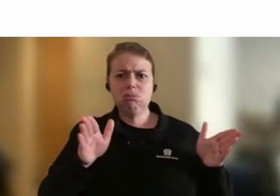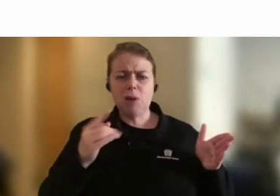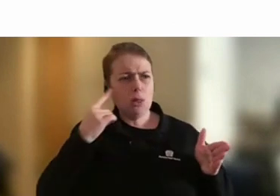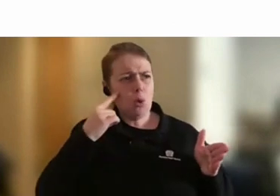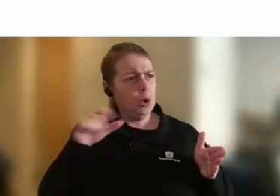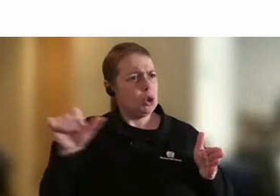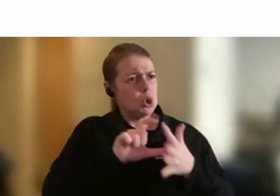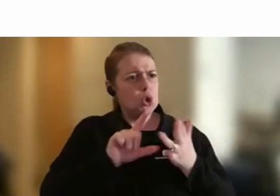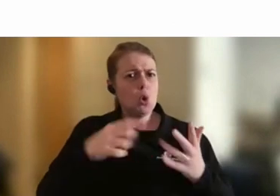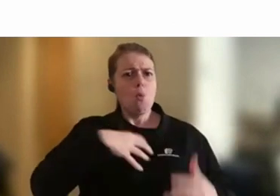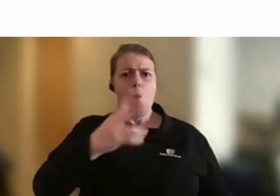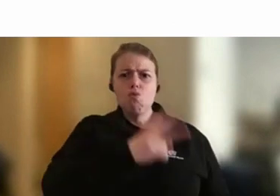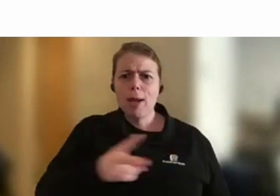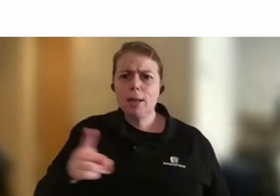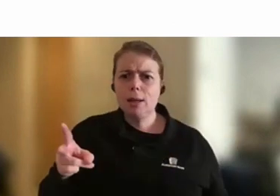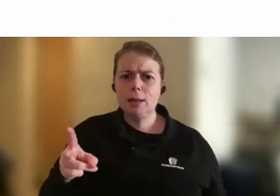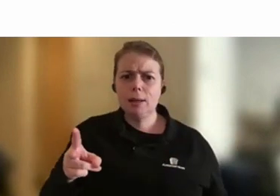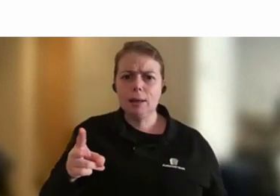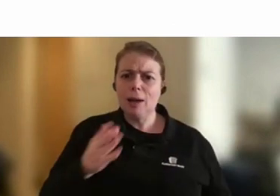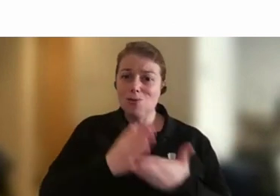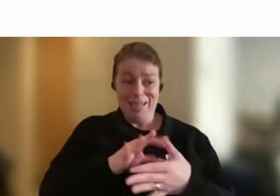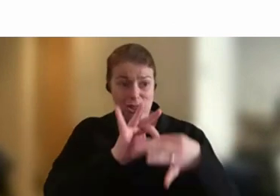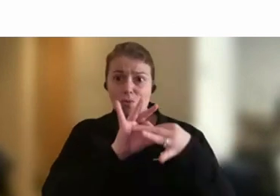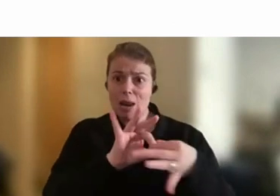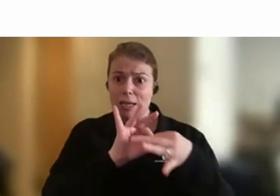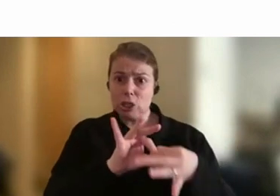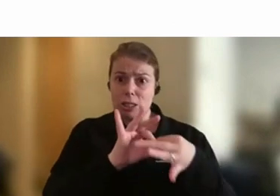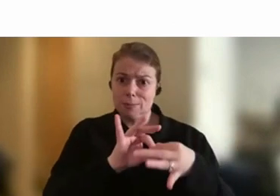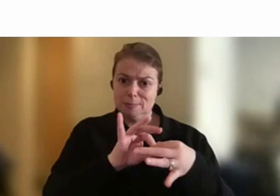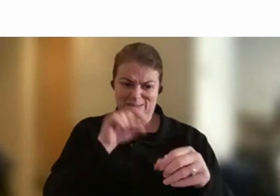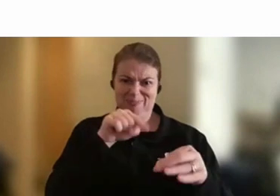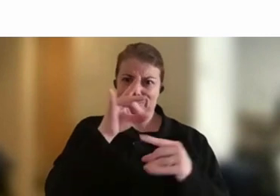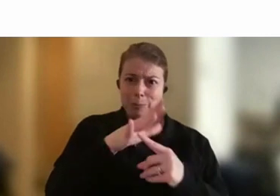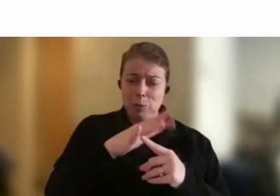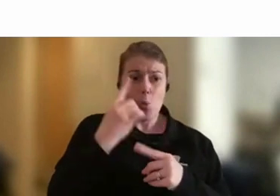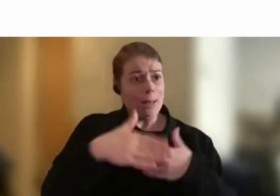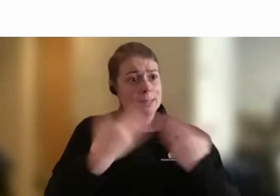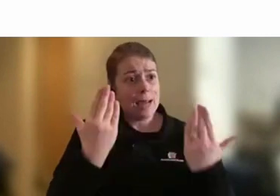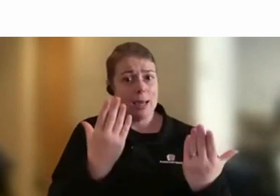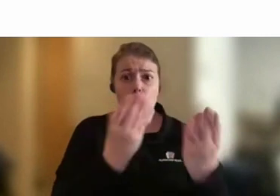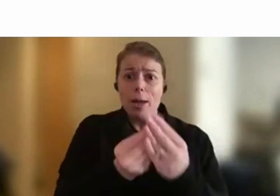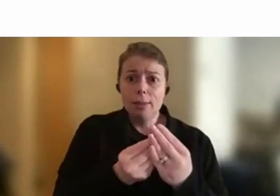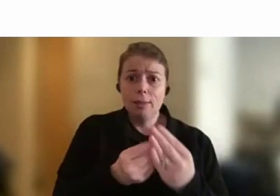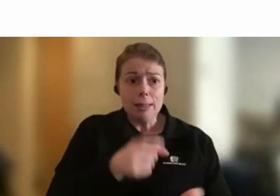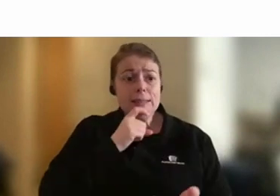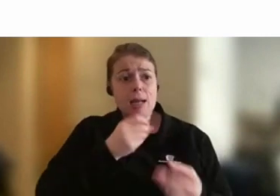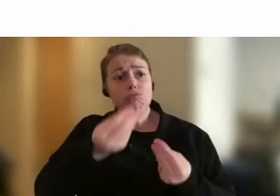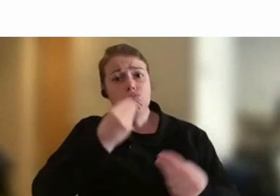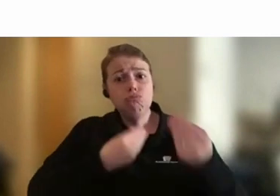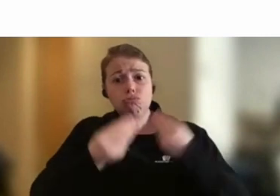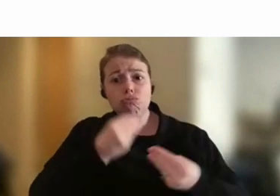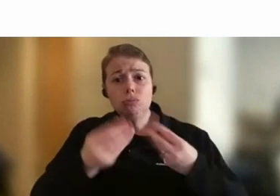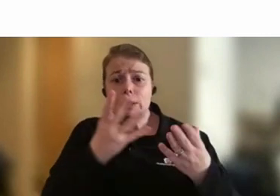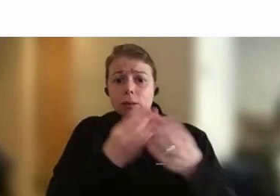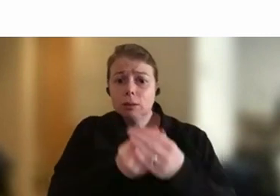comes to as well is the relationships, the relationships you've formed. You we spent a day together, we had dinner together. And you hear about all sorts of things. You